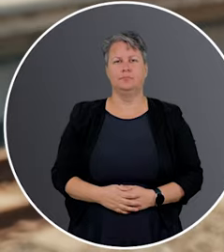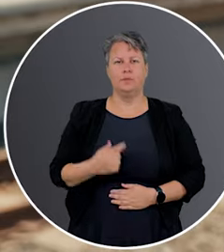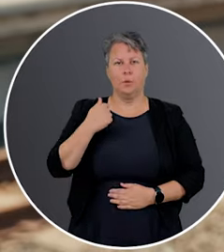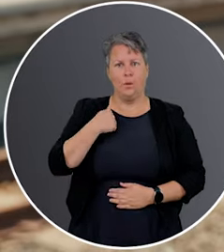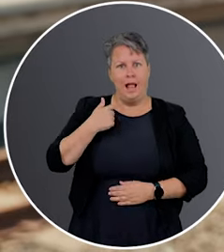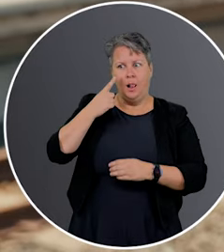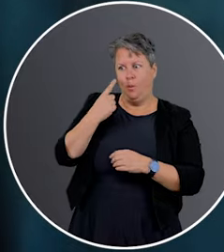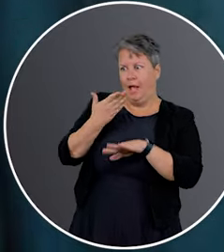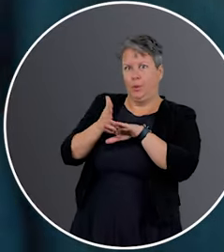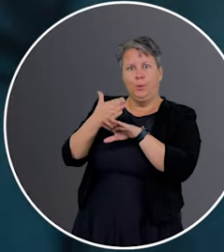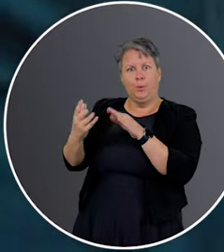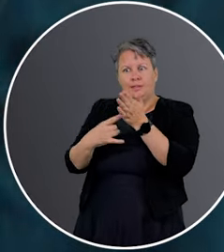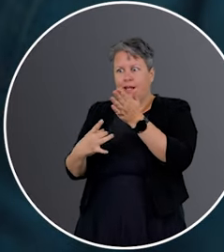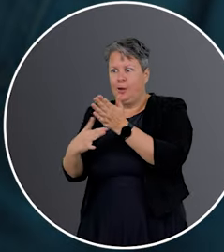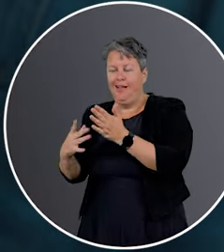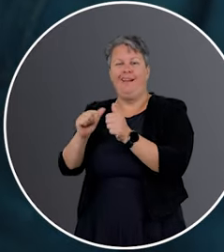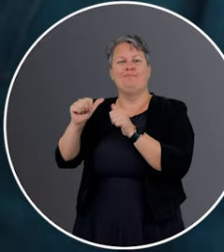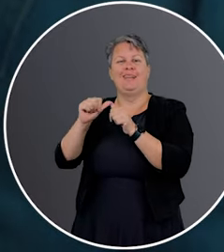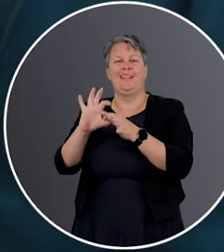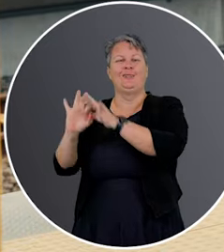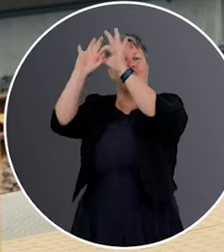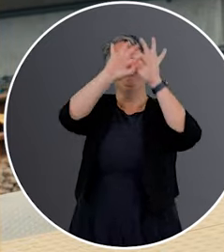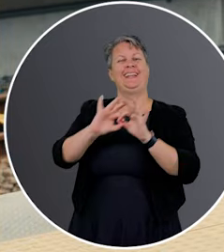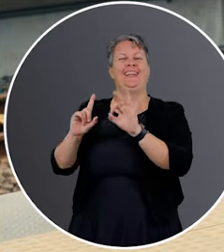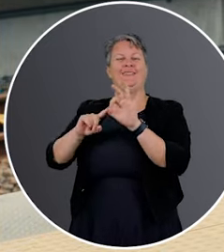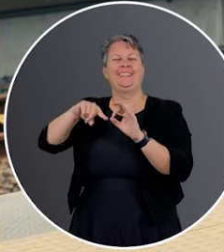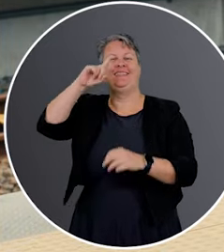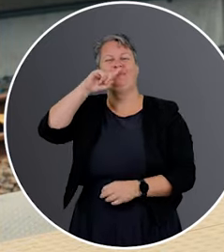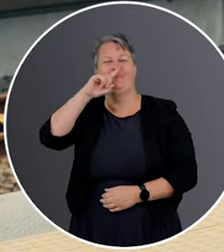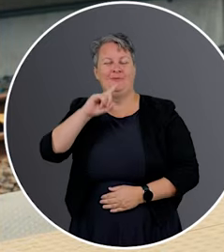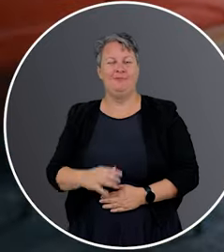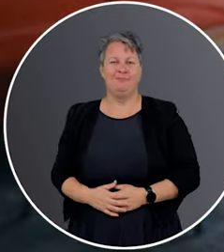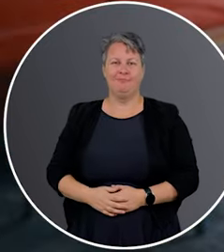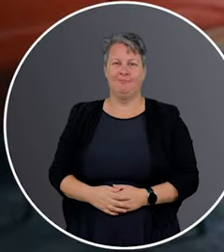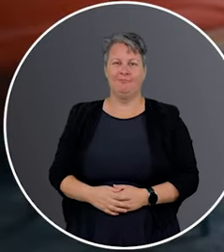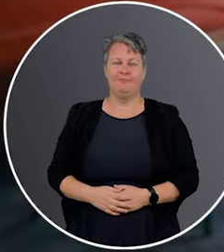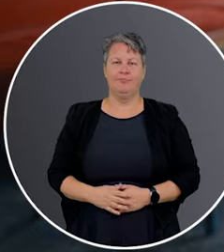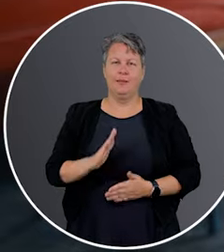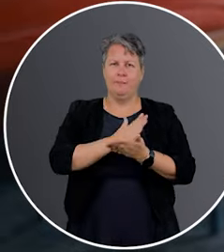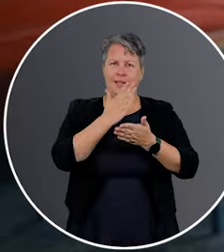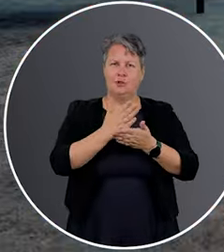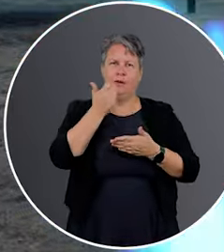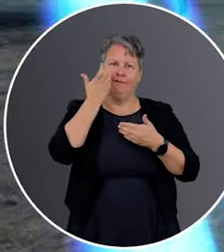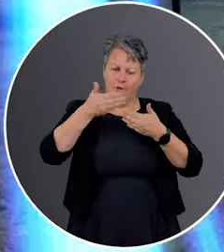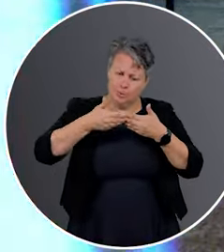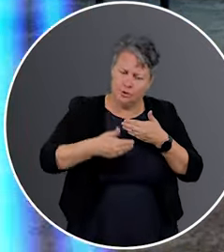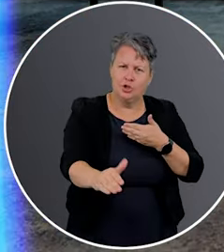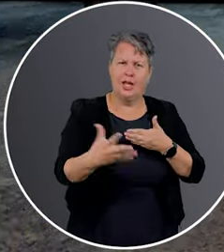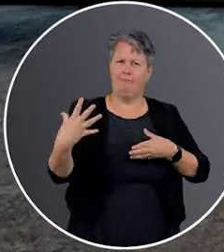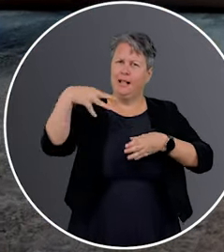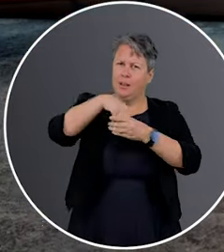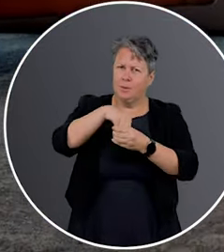using emerging technologies to connect Queenslanders we are building a legacy of